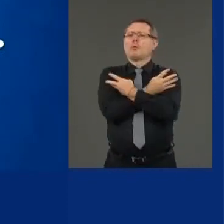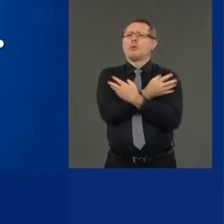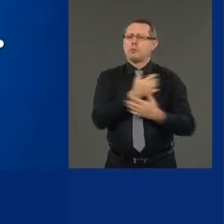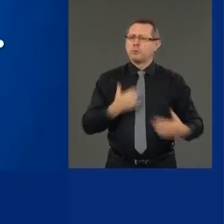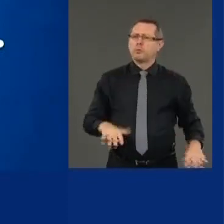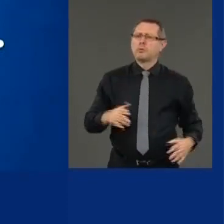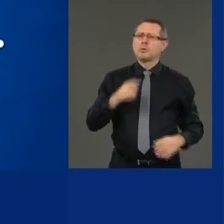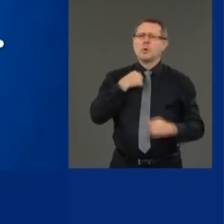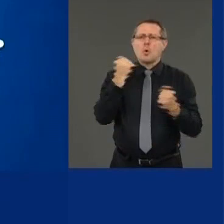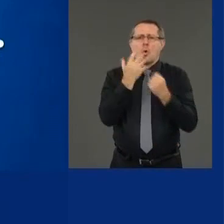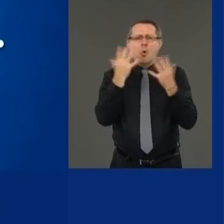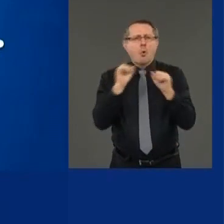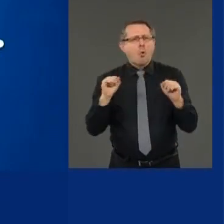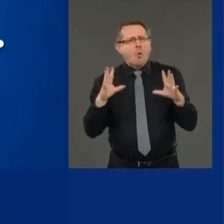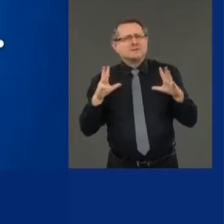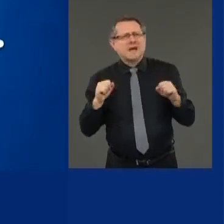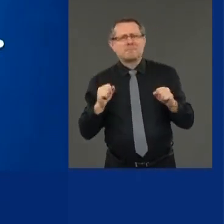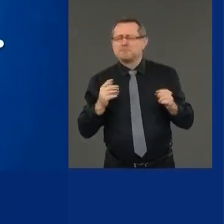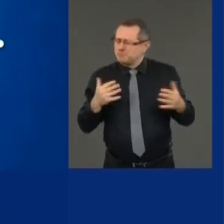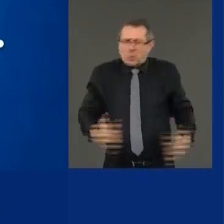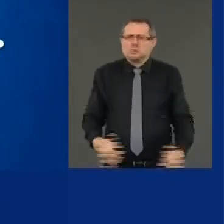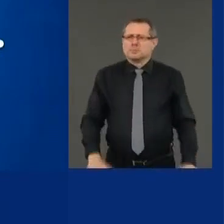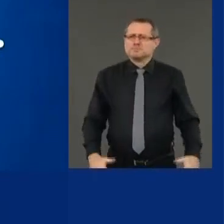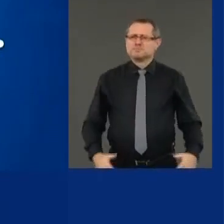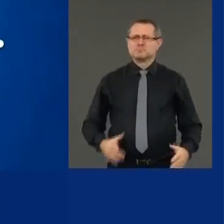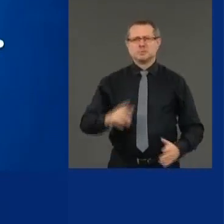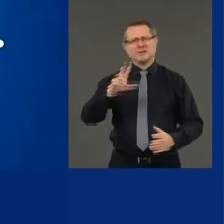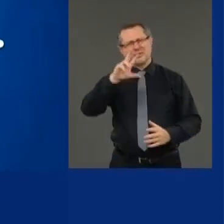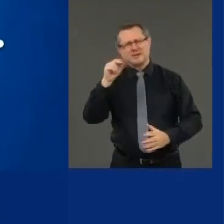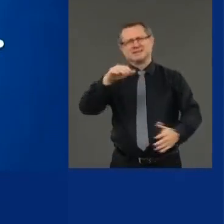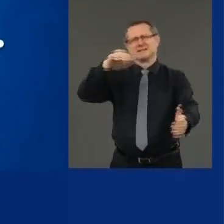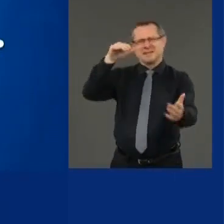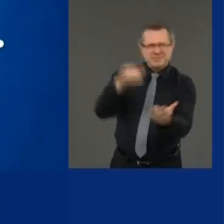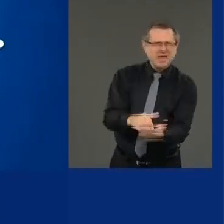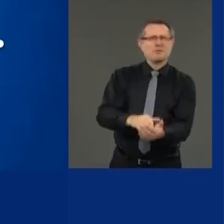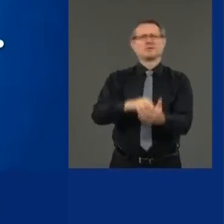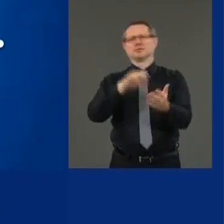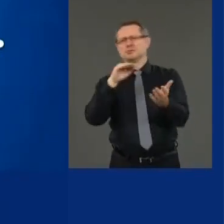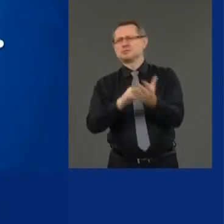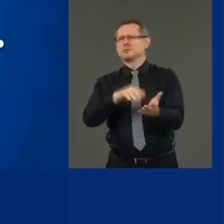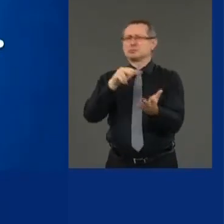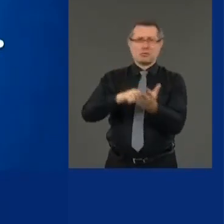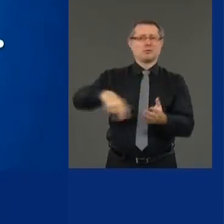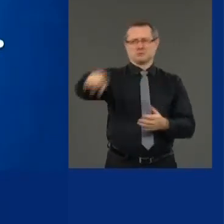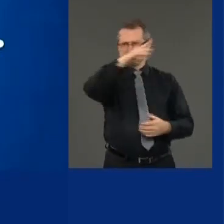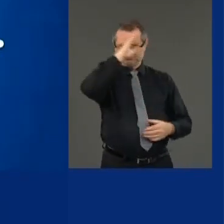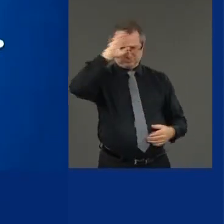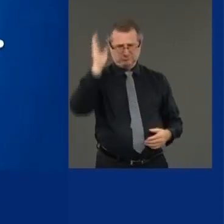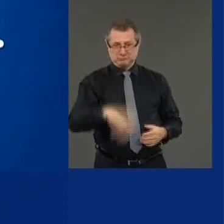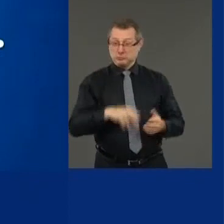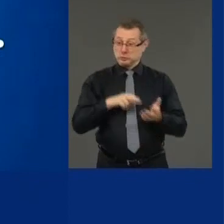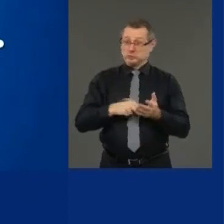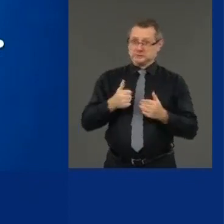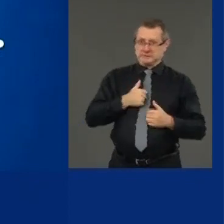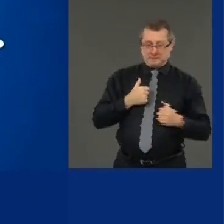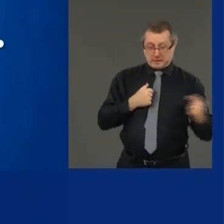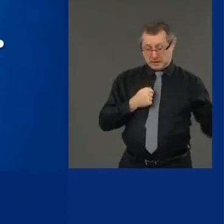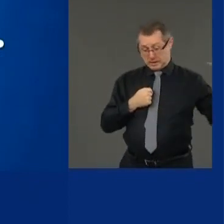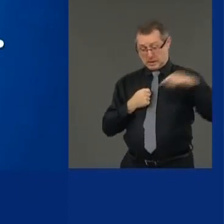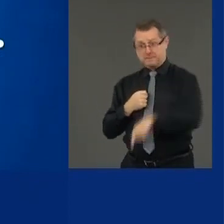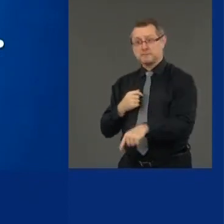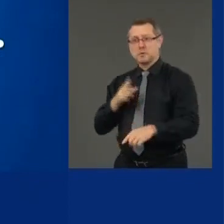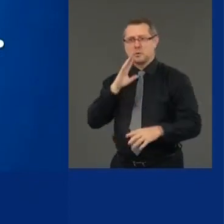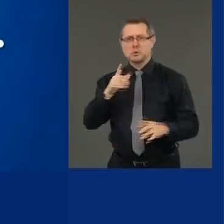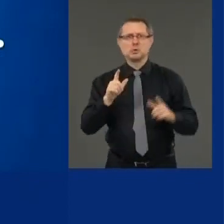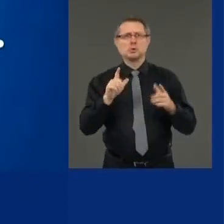,000 nurses and doctors who knew the threat. You're a nurse or a doctor, you know the threat about working in an emergency room,